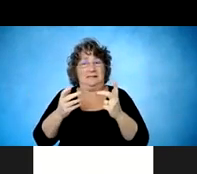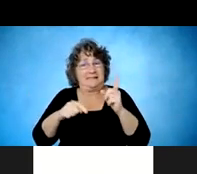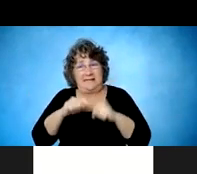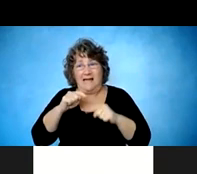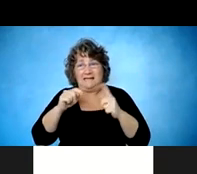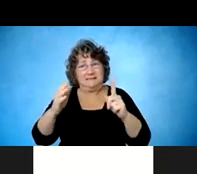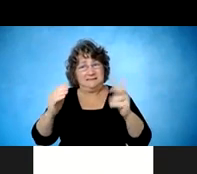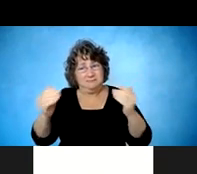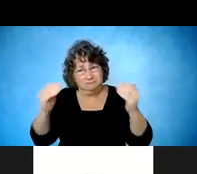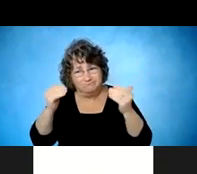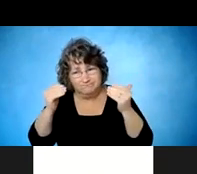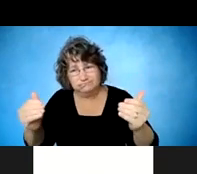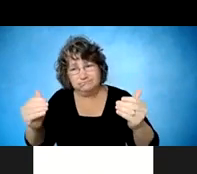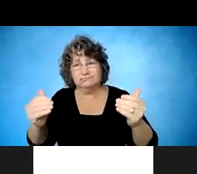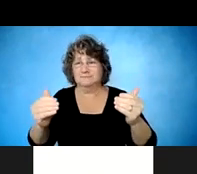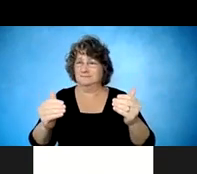Next slide.